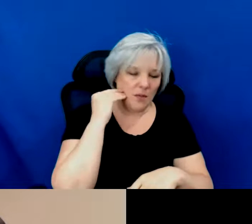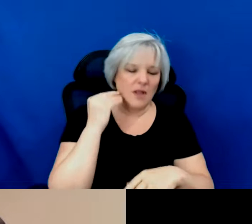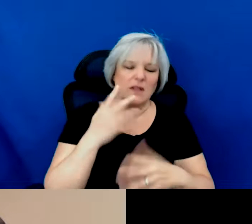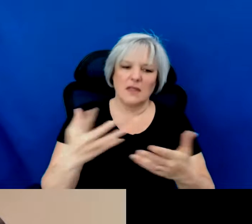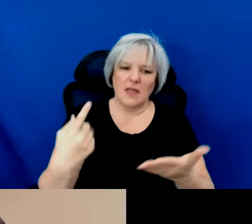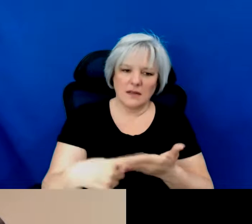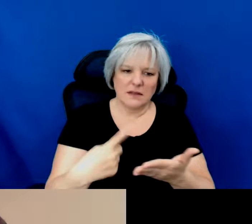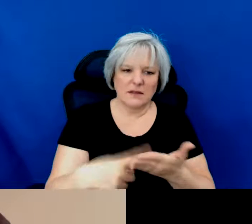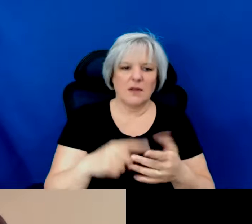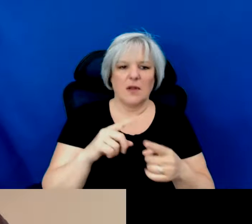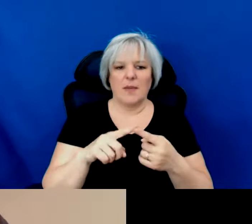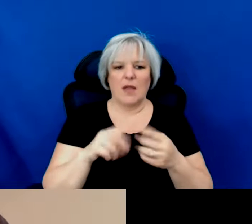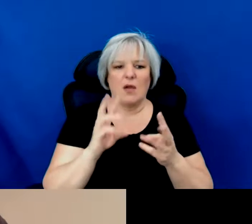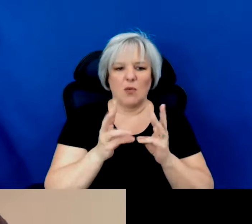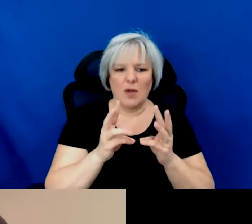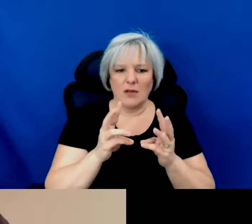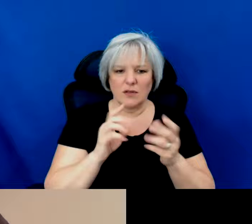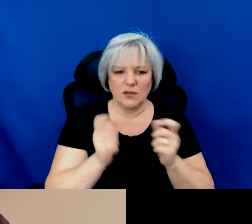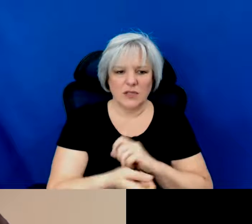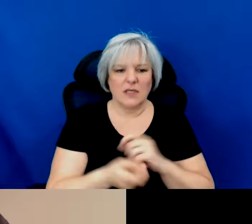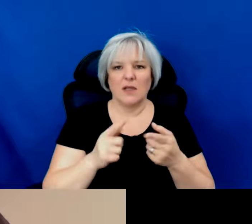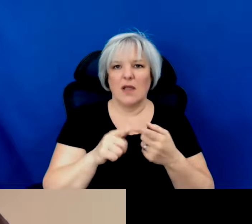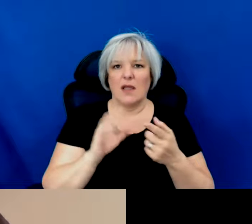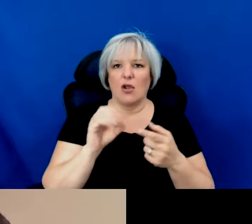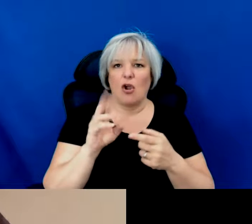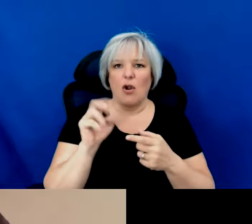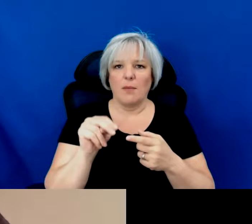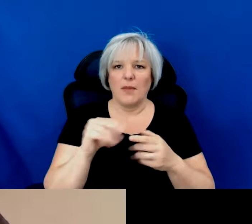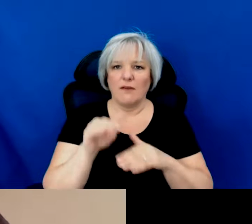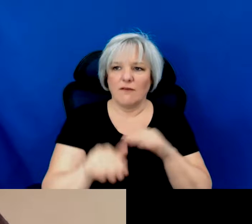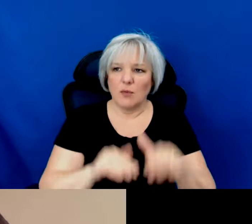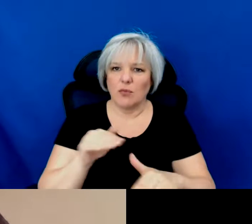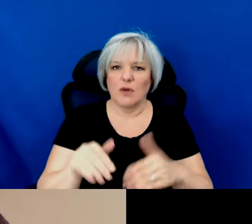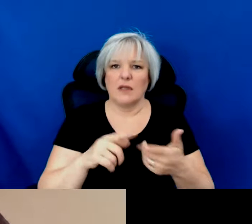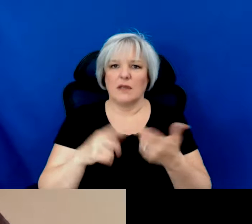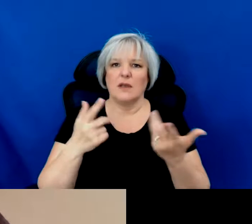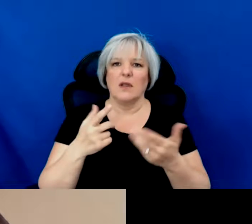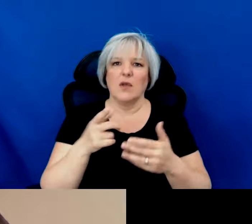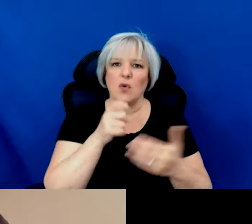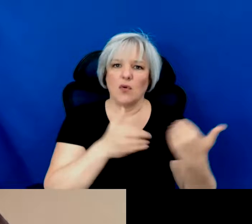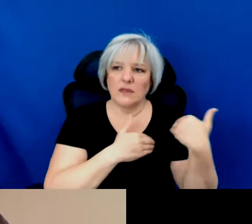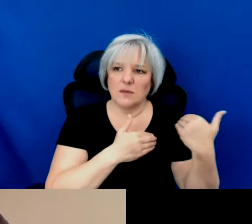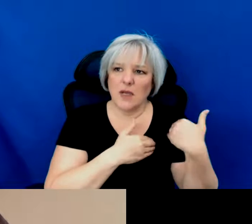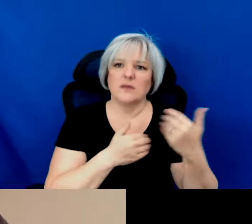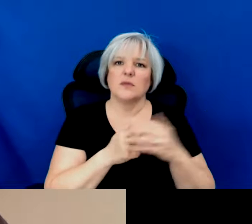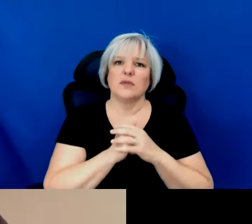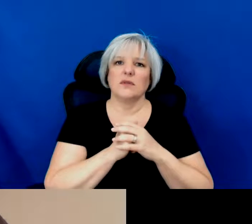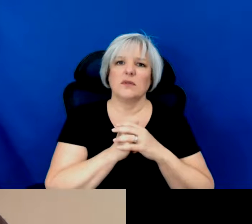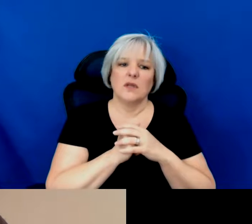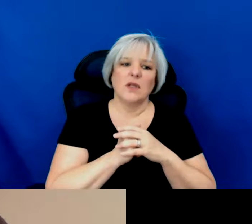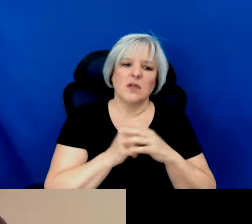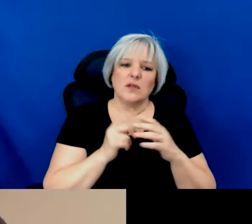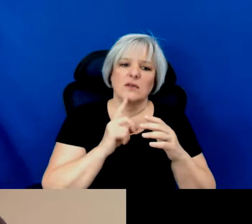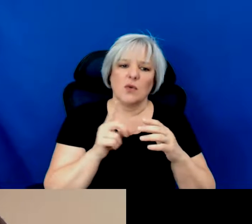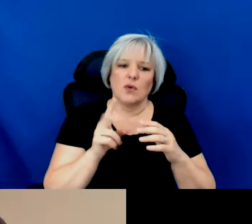climate change and about our carbon footprint and what what is uh what responsible um in